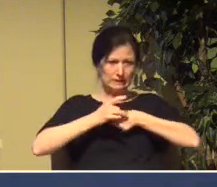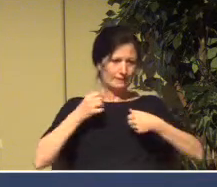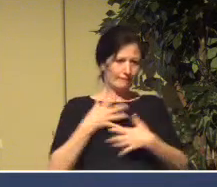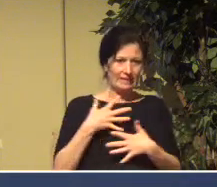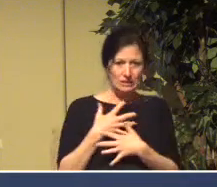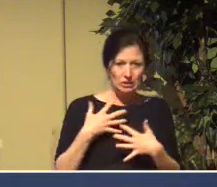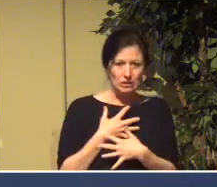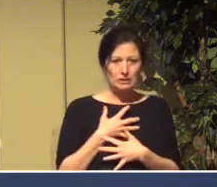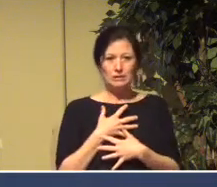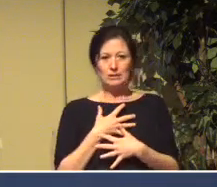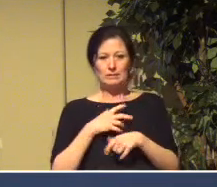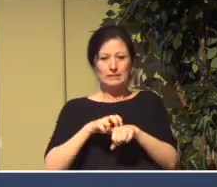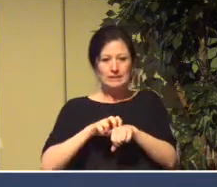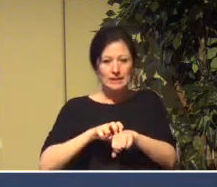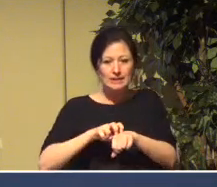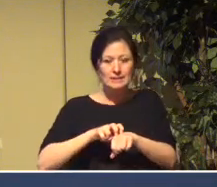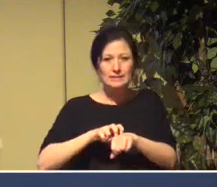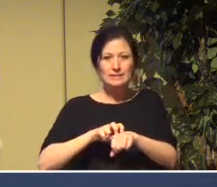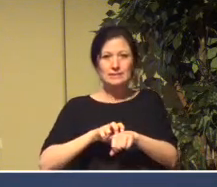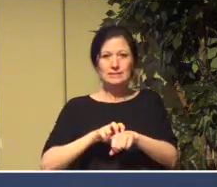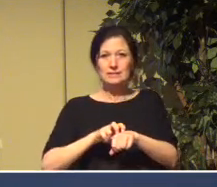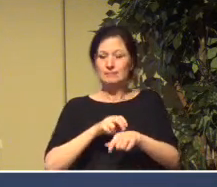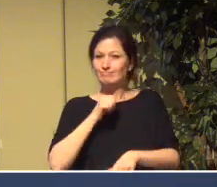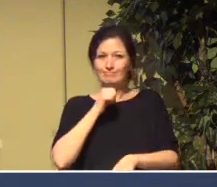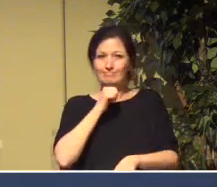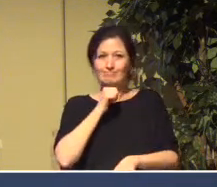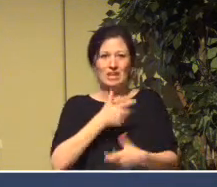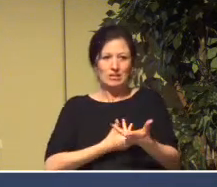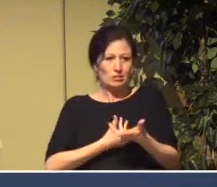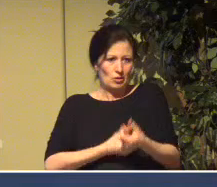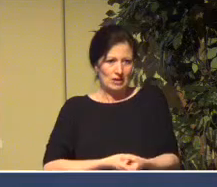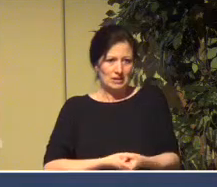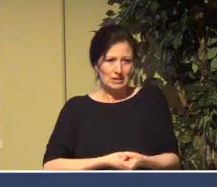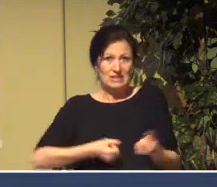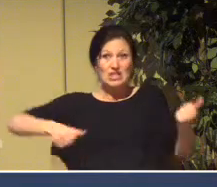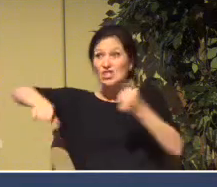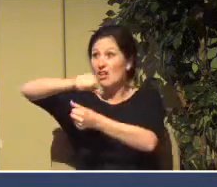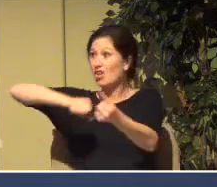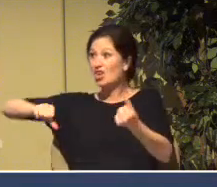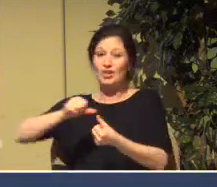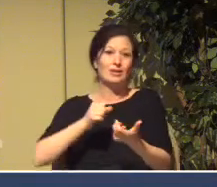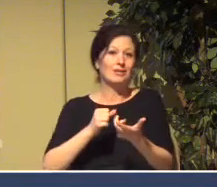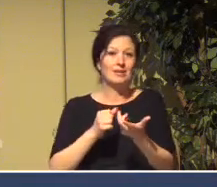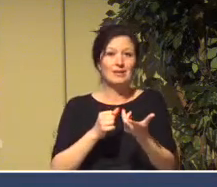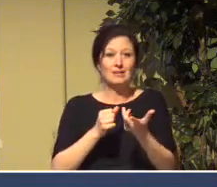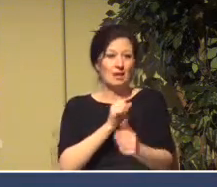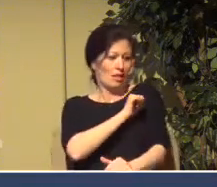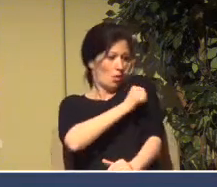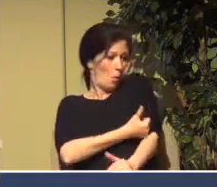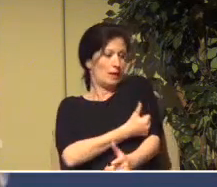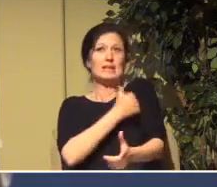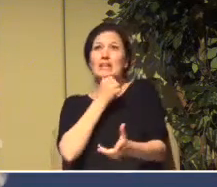anxiety, and distrust of one another and of authority. authority.